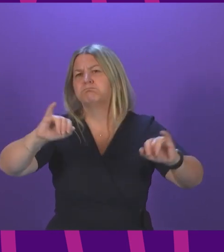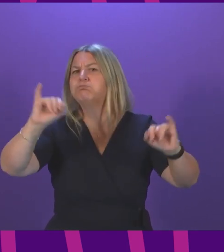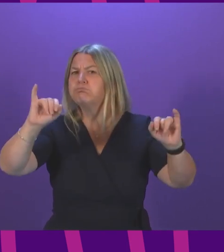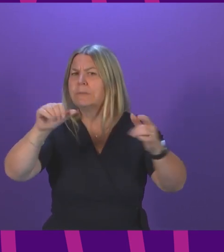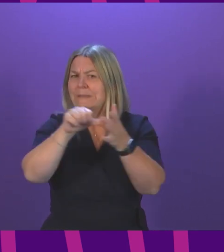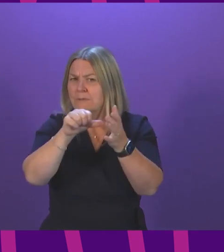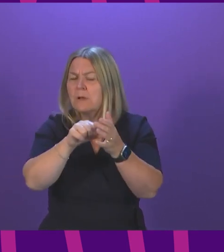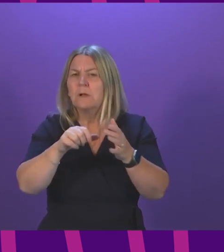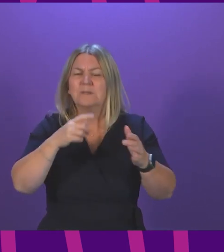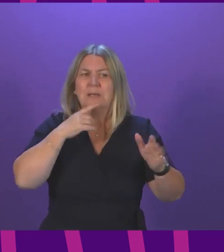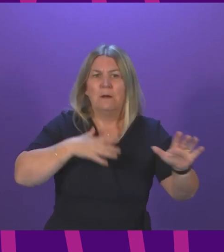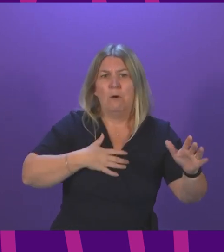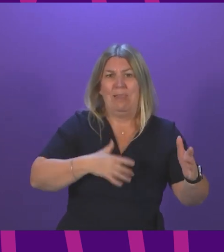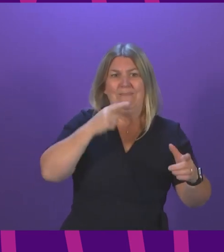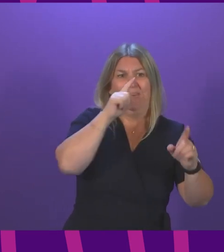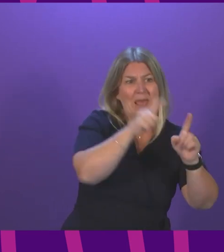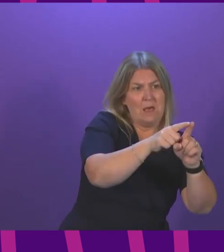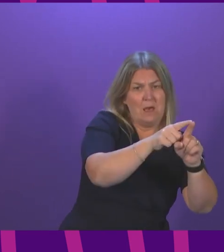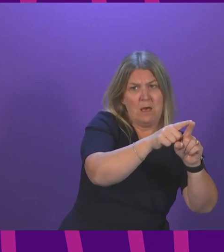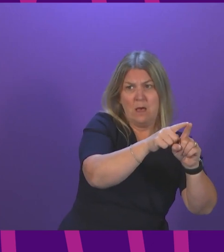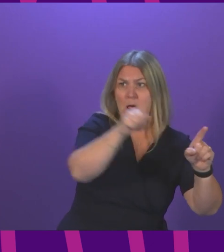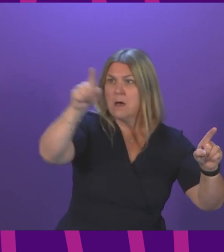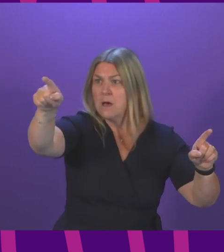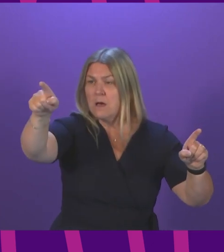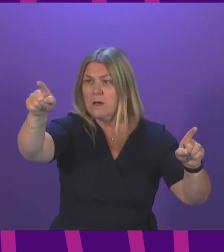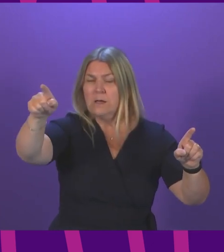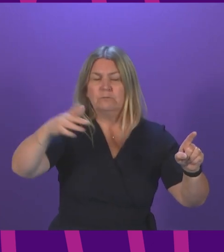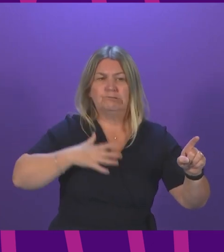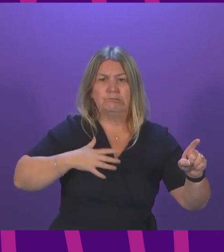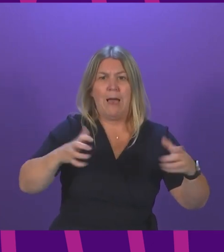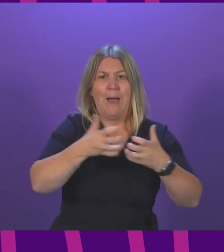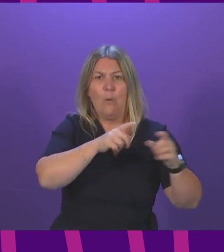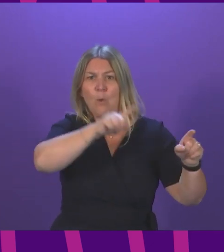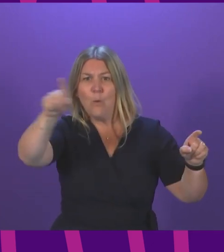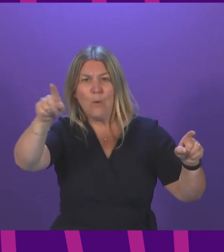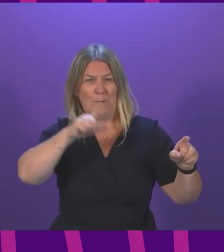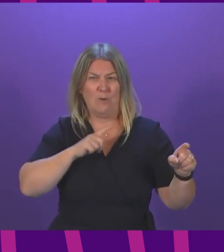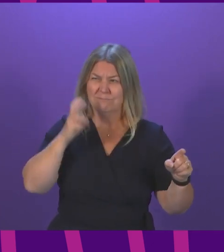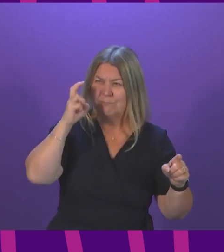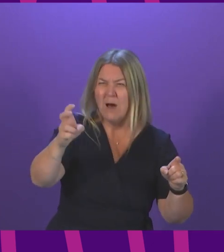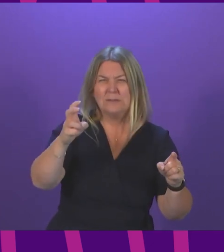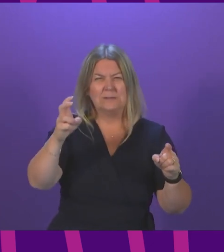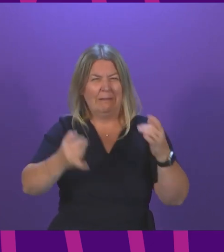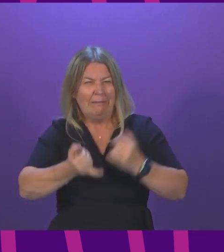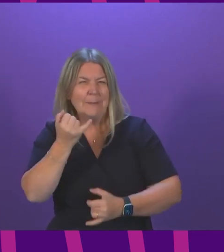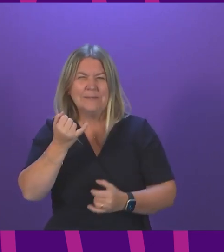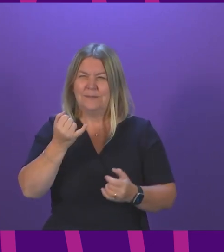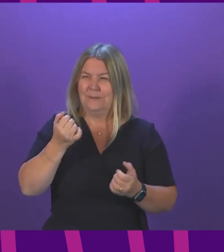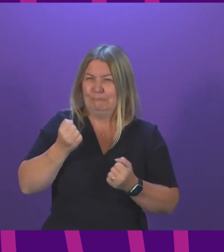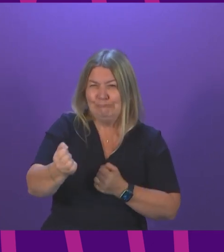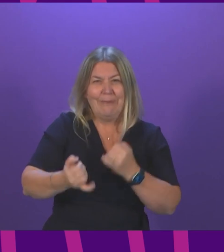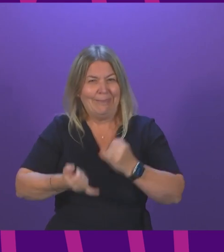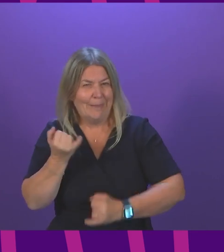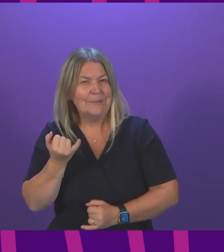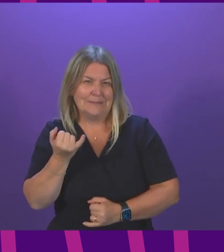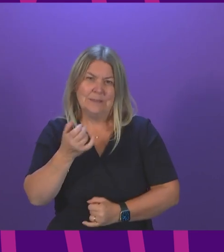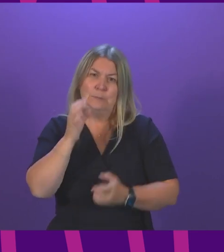like a relatively short distance, actually, due to public transport links and so on and so forth, again, particularly at weekends, can